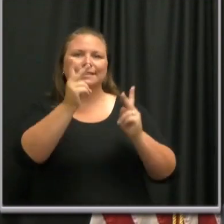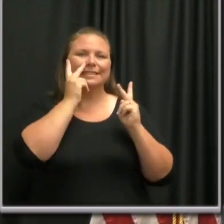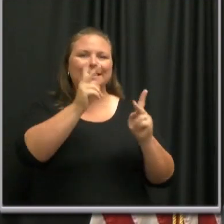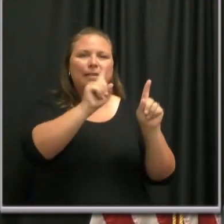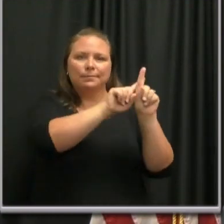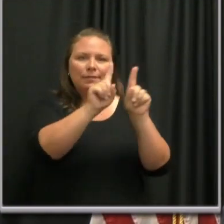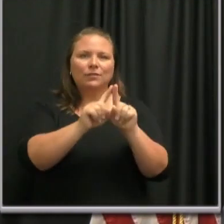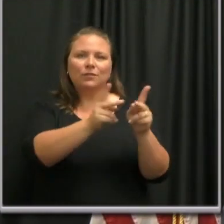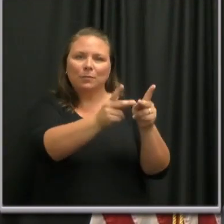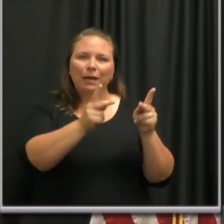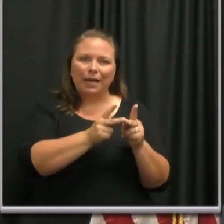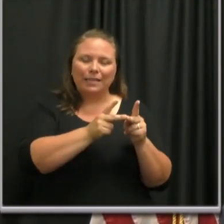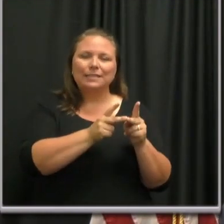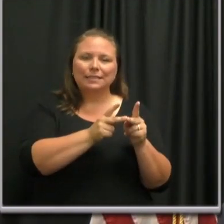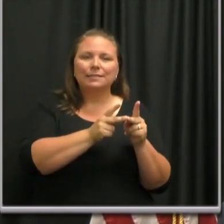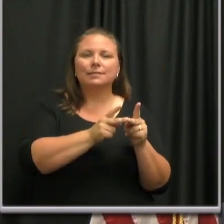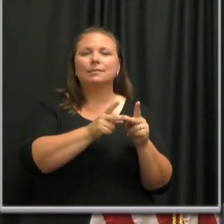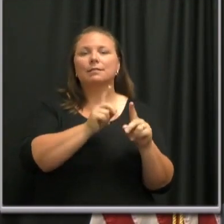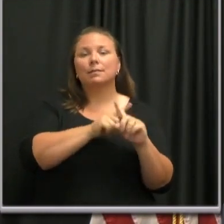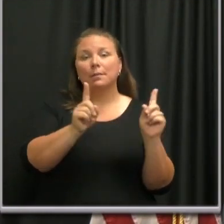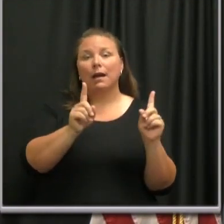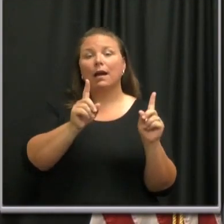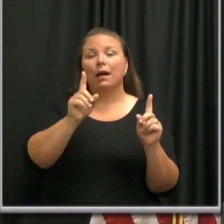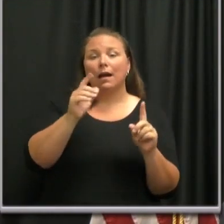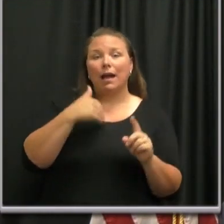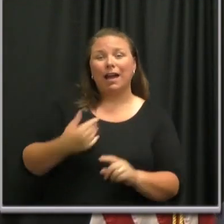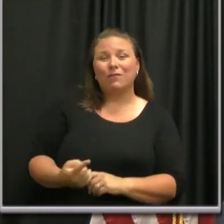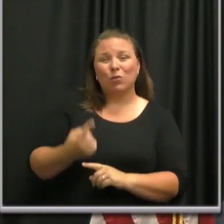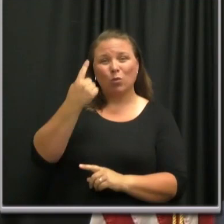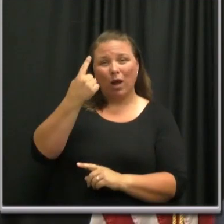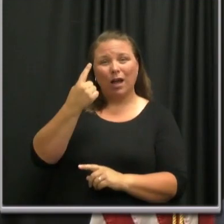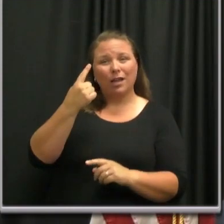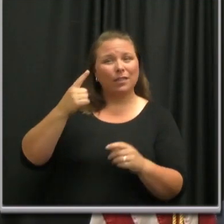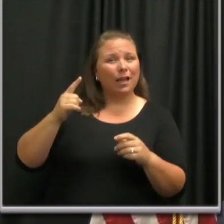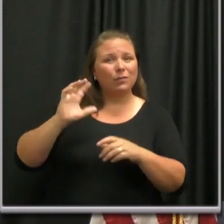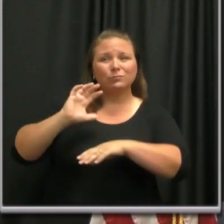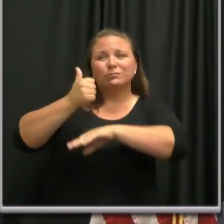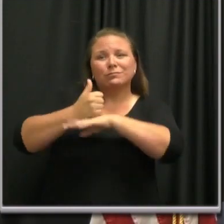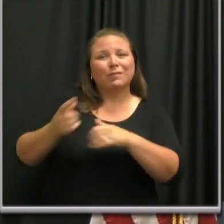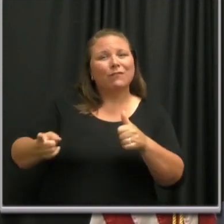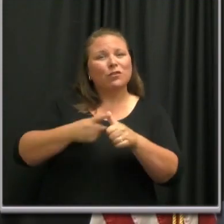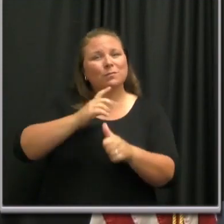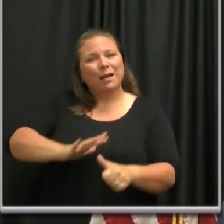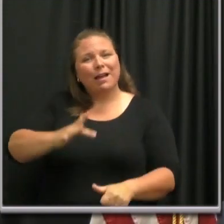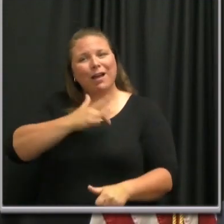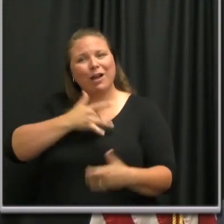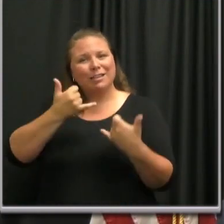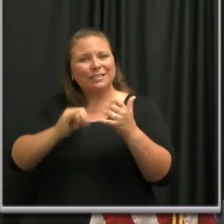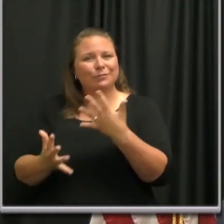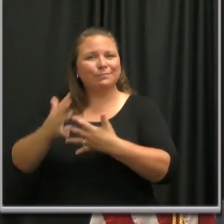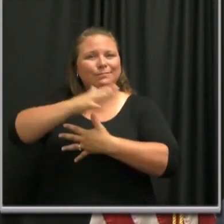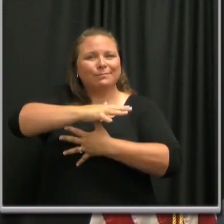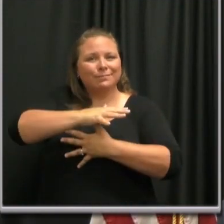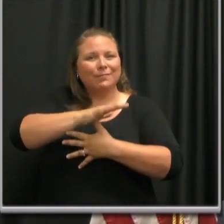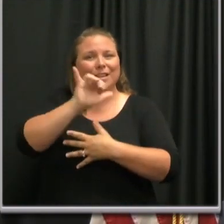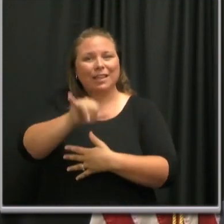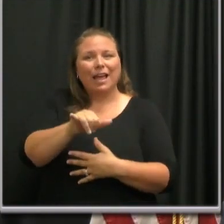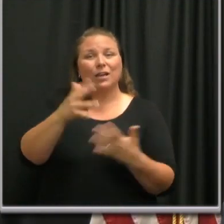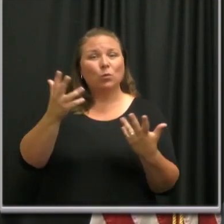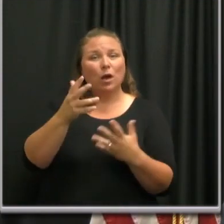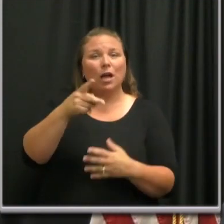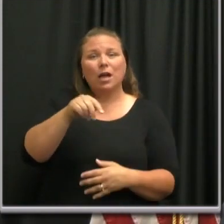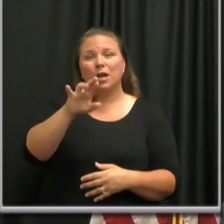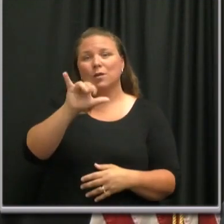But among those legacy establishments, there is one that came first and in my heart is still first, and that is